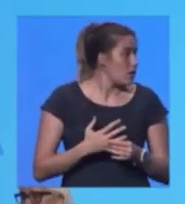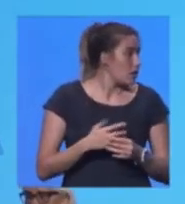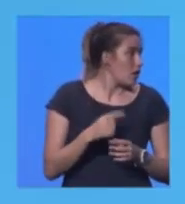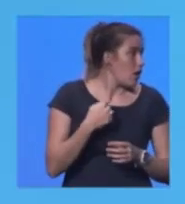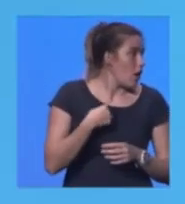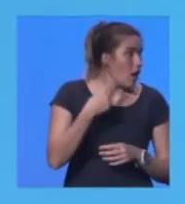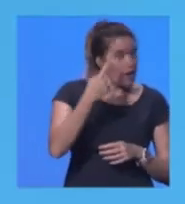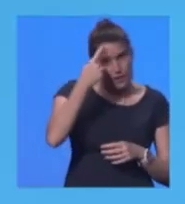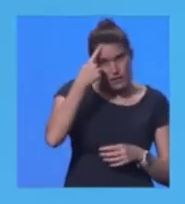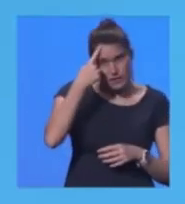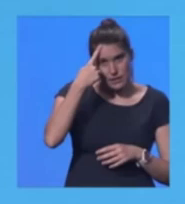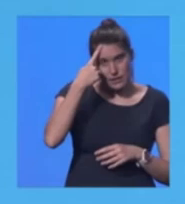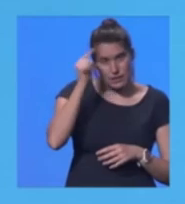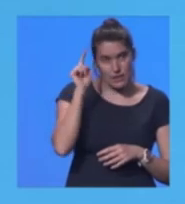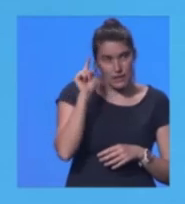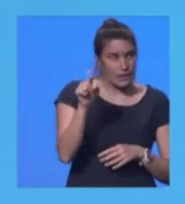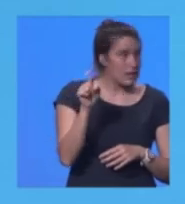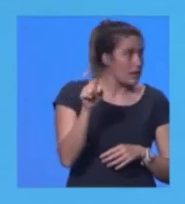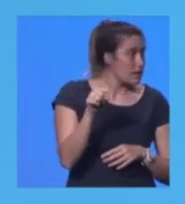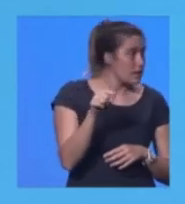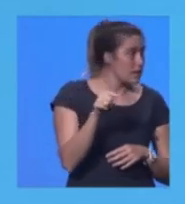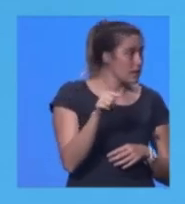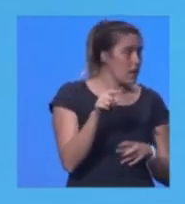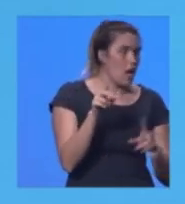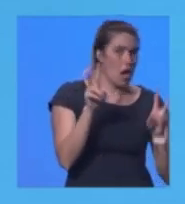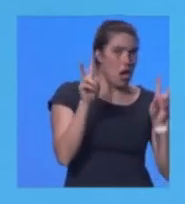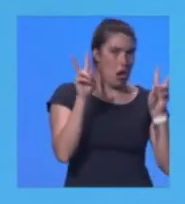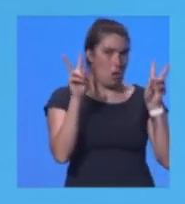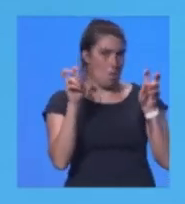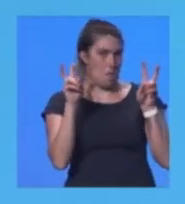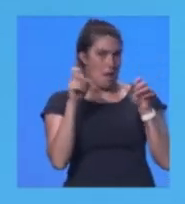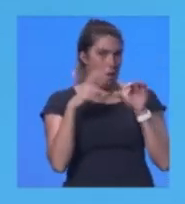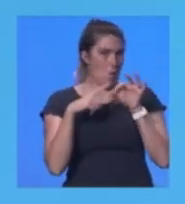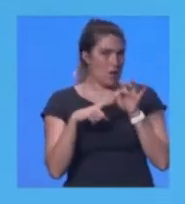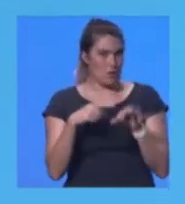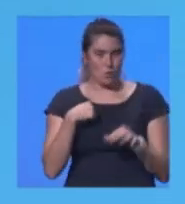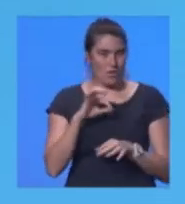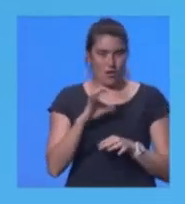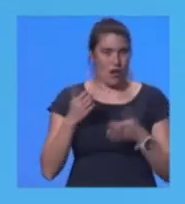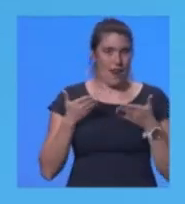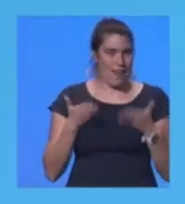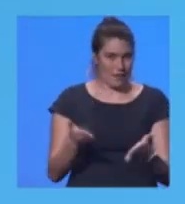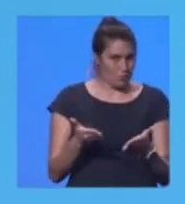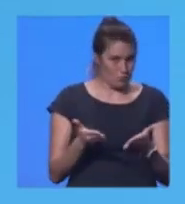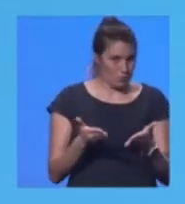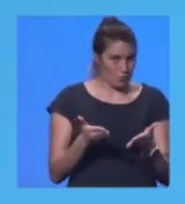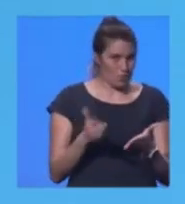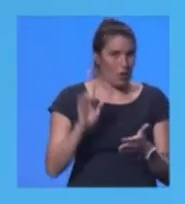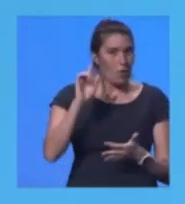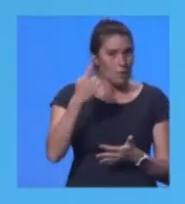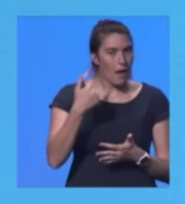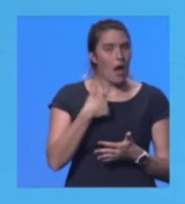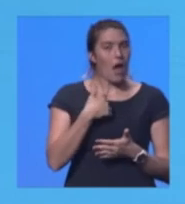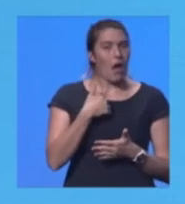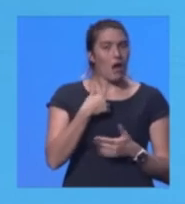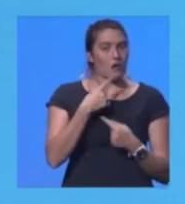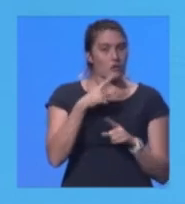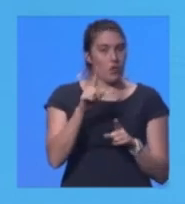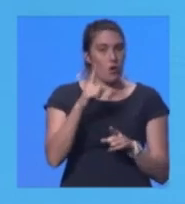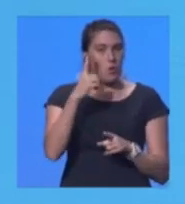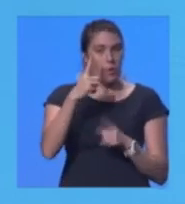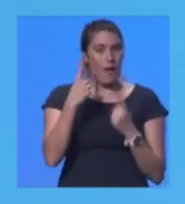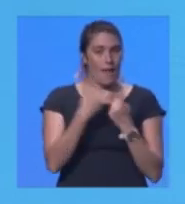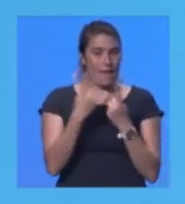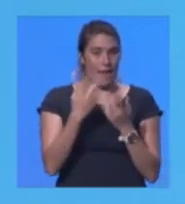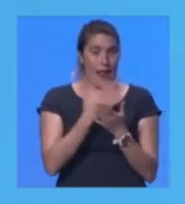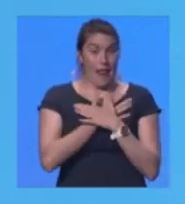that that is a... What would you call it? A hypothetical question because we're not allowed to. But I assure you one thing I love